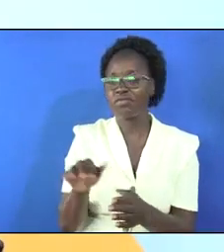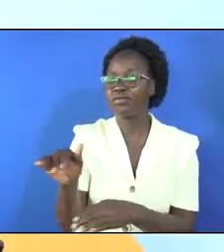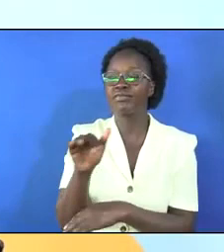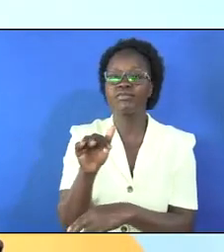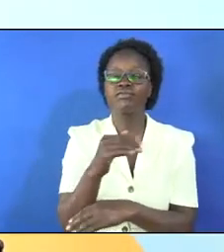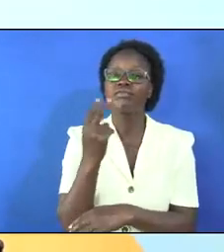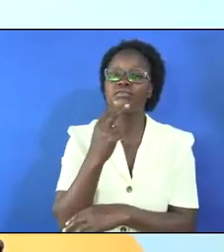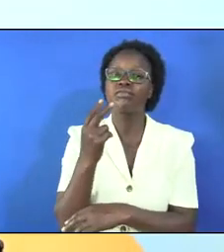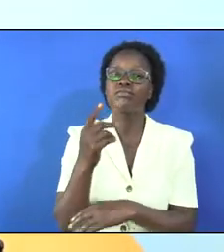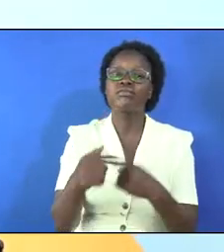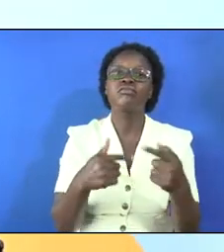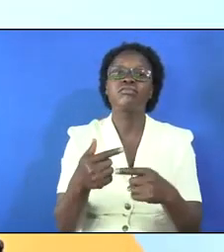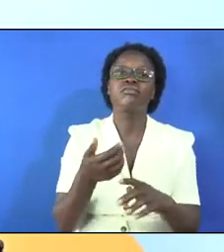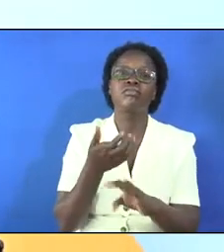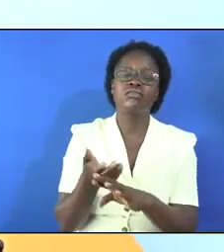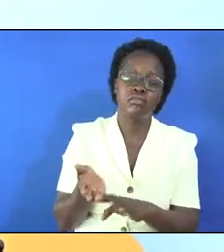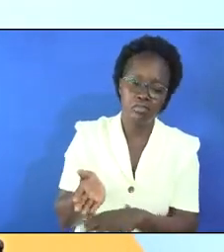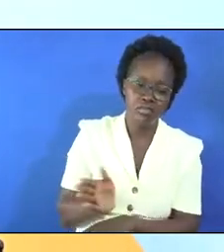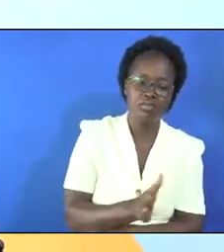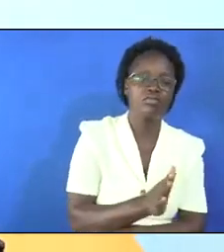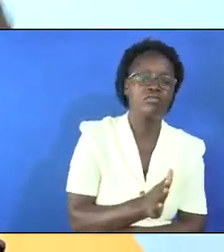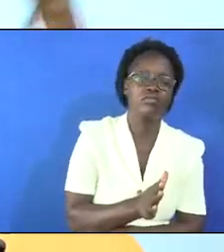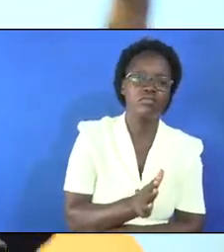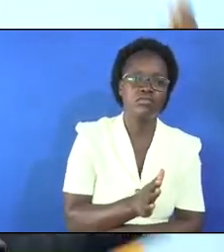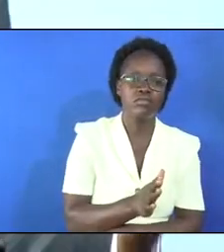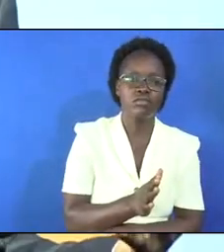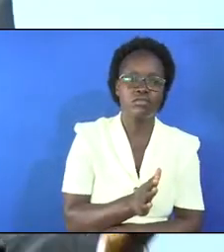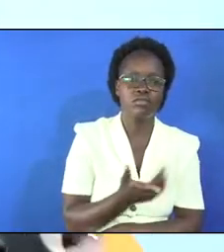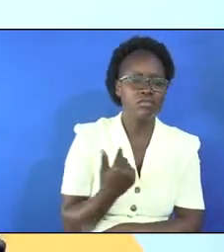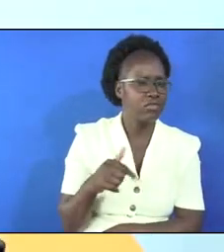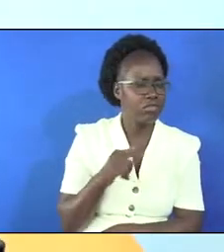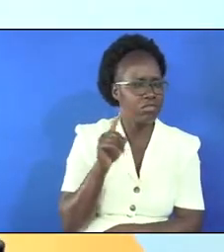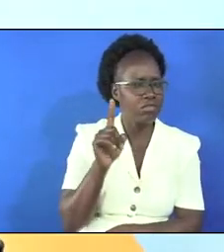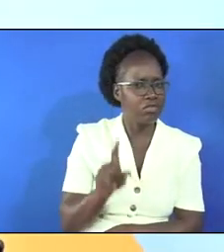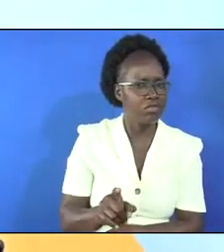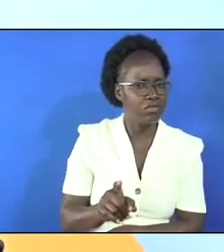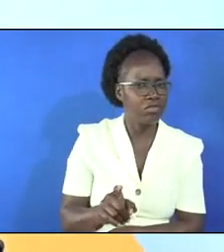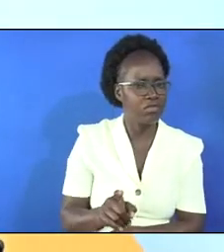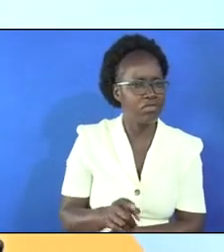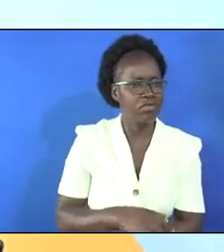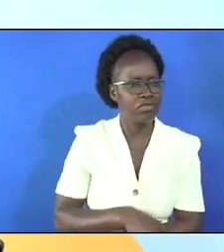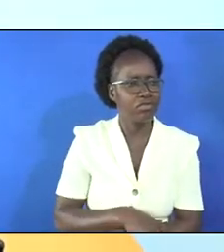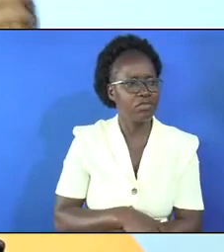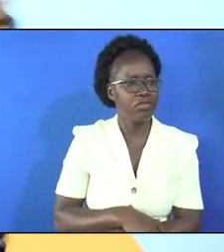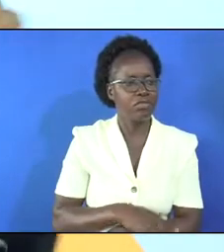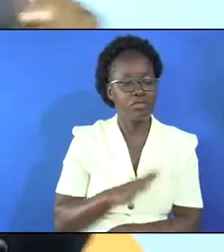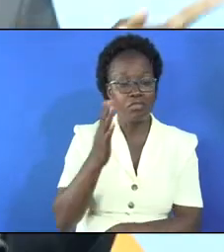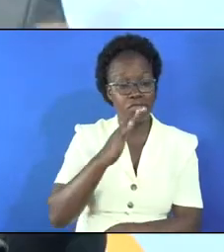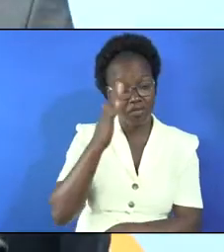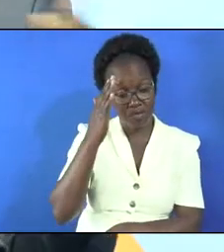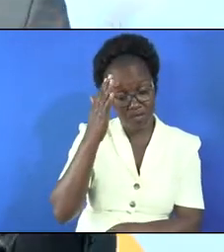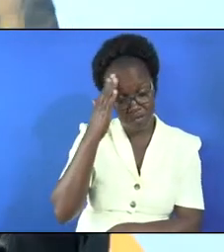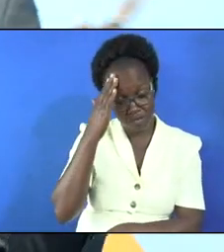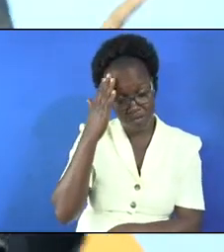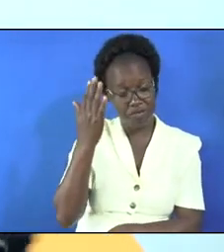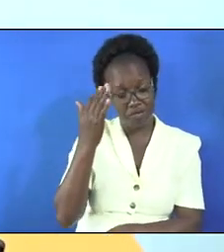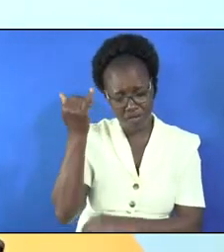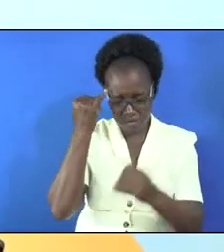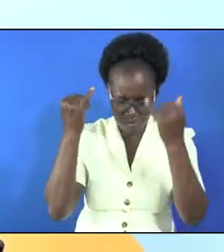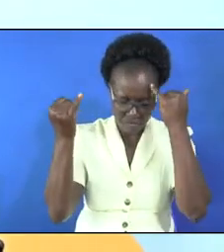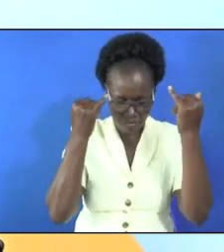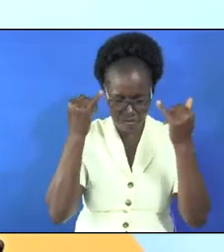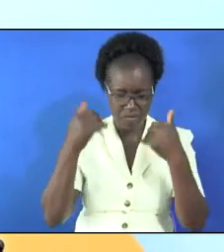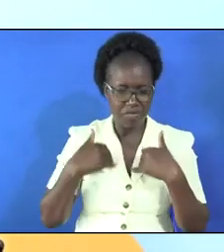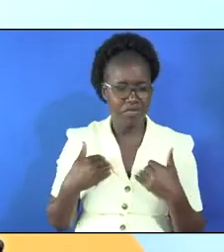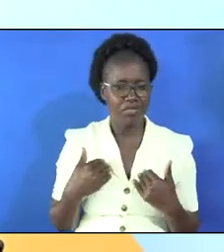asking who will roll the stone away for us they did not have the idea